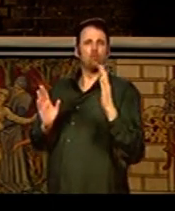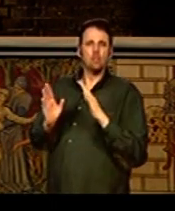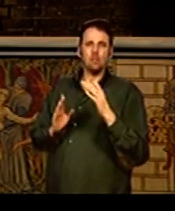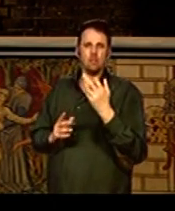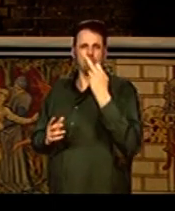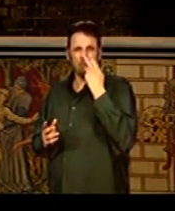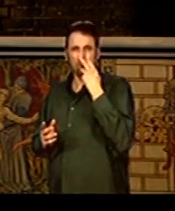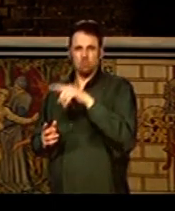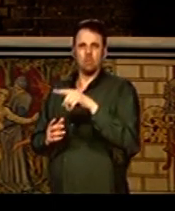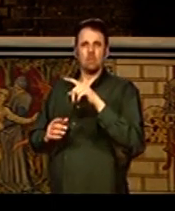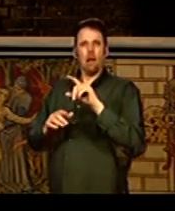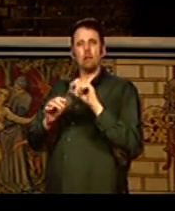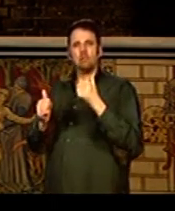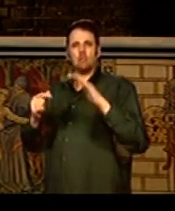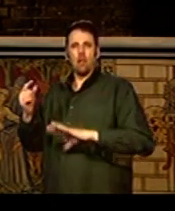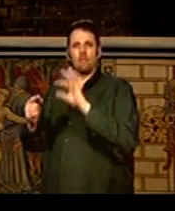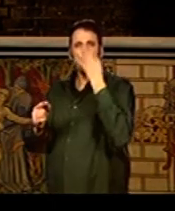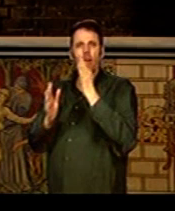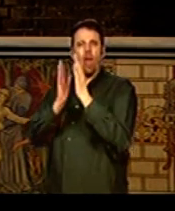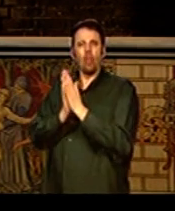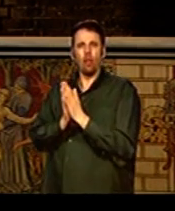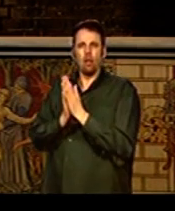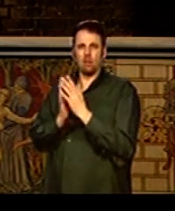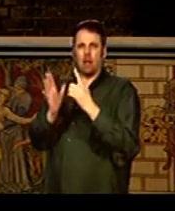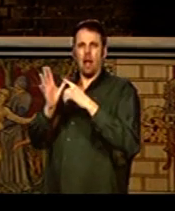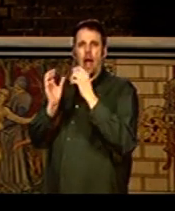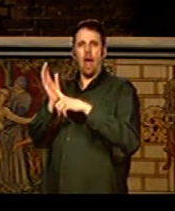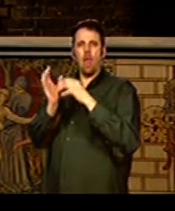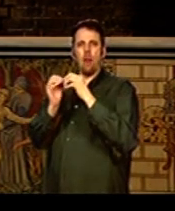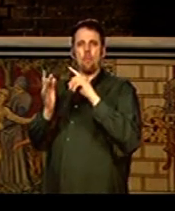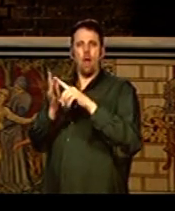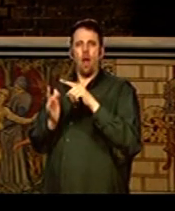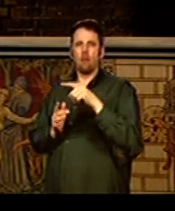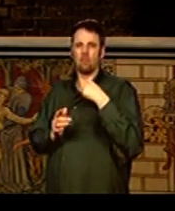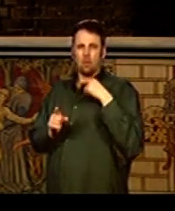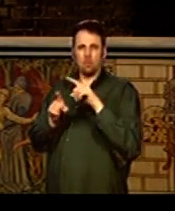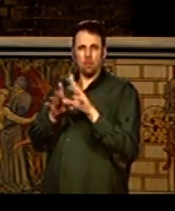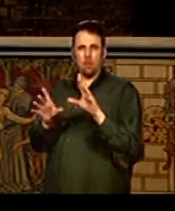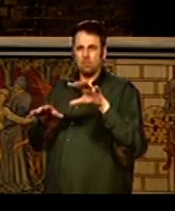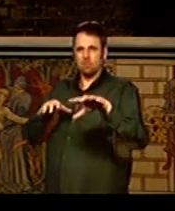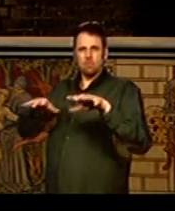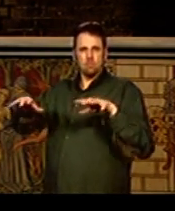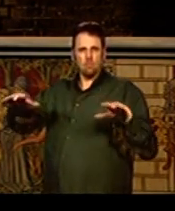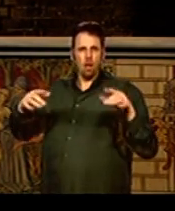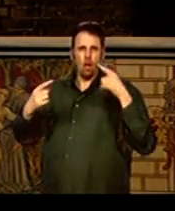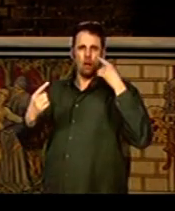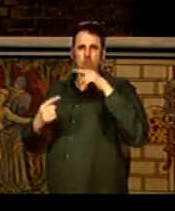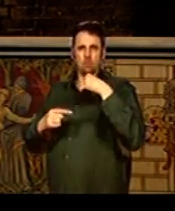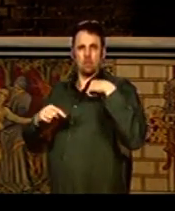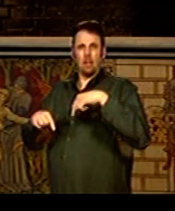looked at the great southern French cathedral of Albi, where we find similar spatial ideas as we find here at Kilburn.